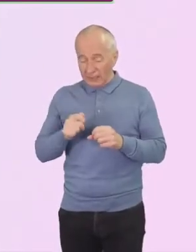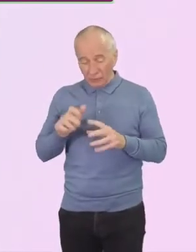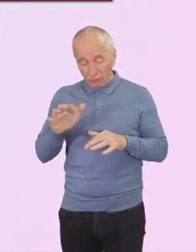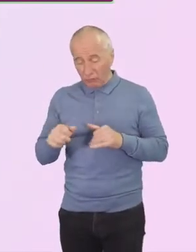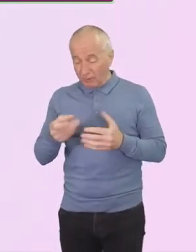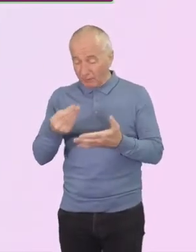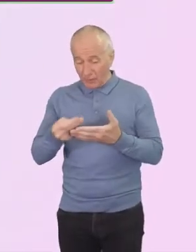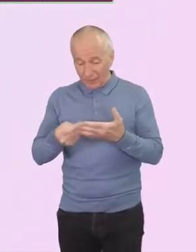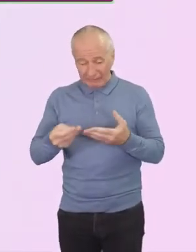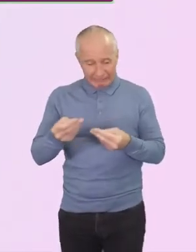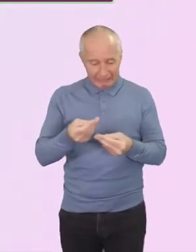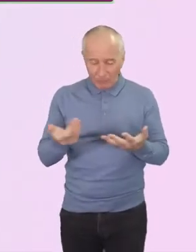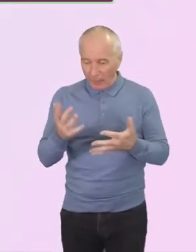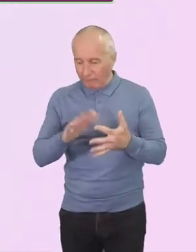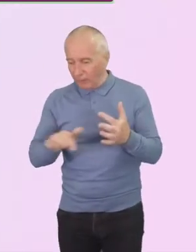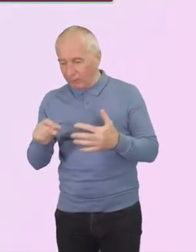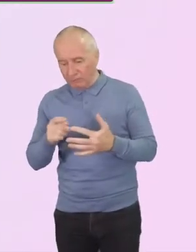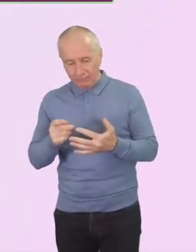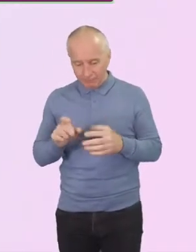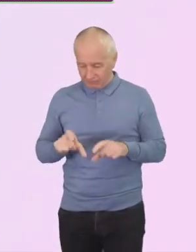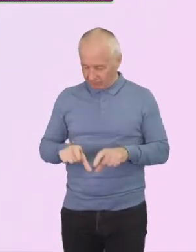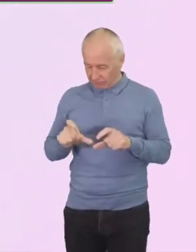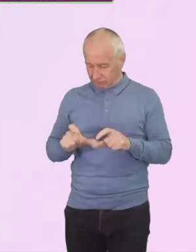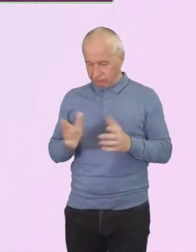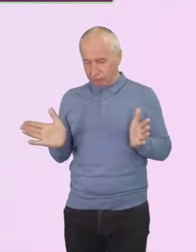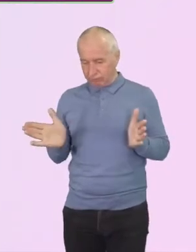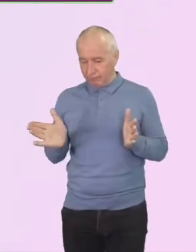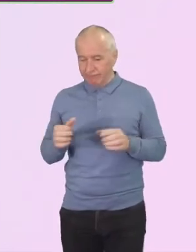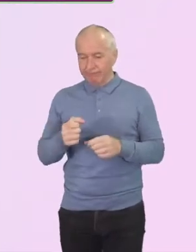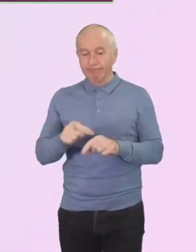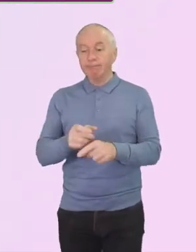lockdowns and their futures are uncertain.